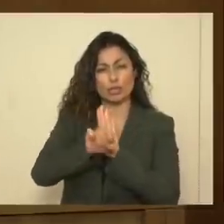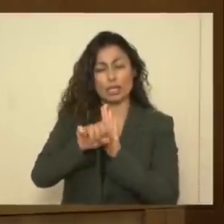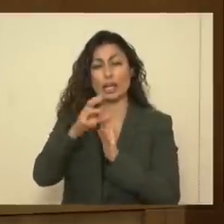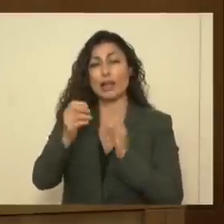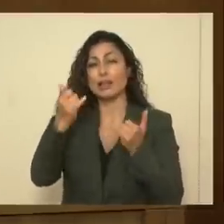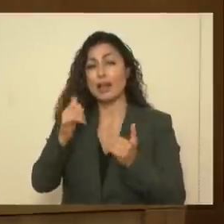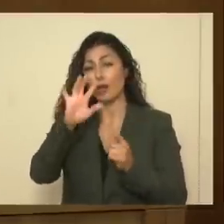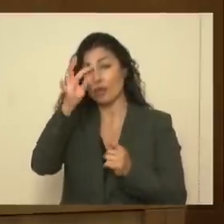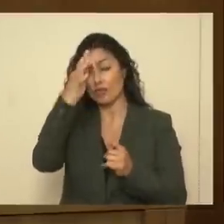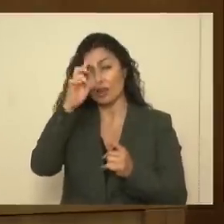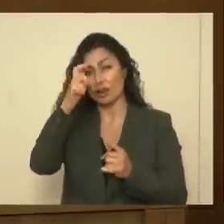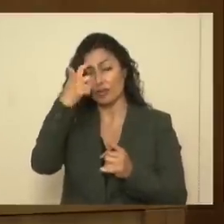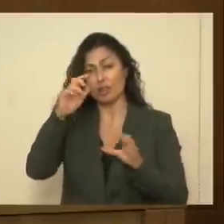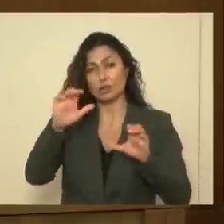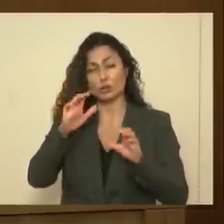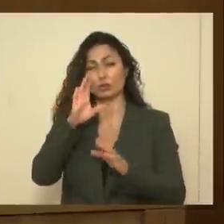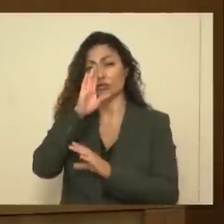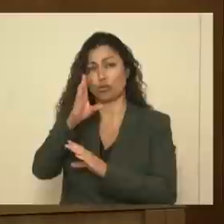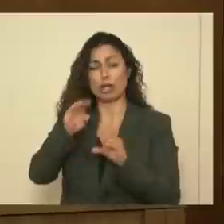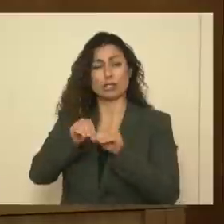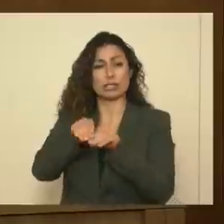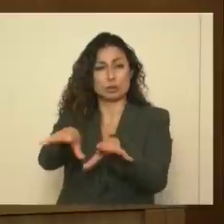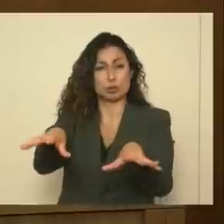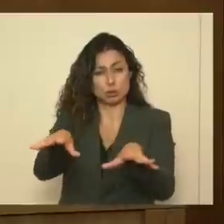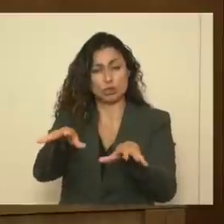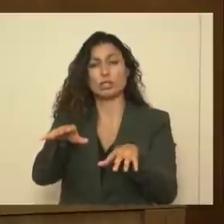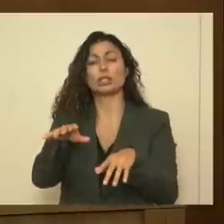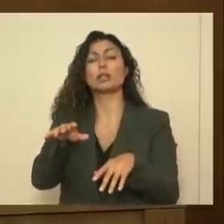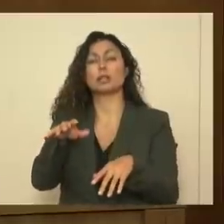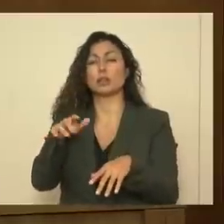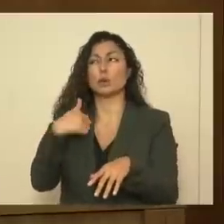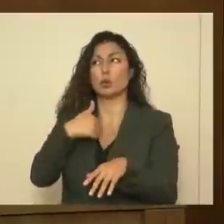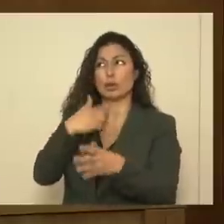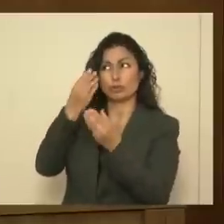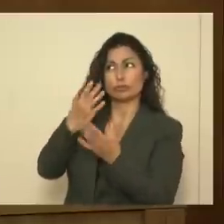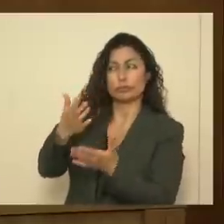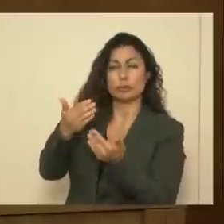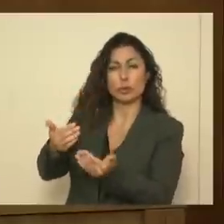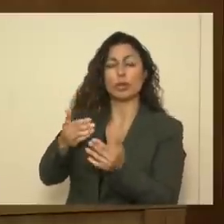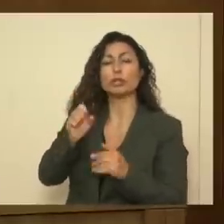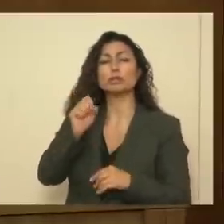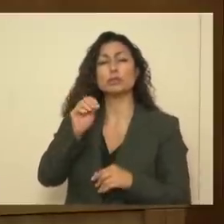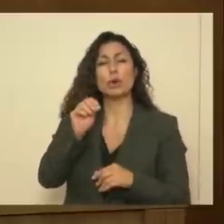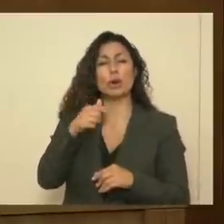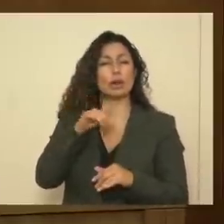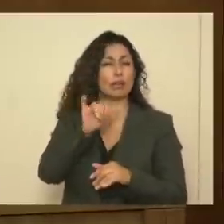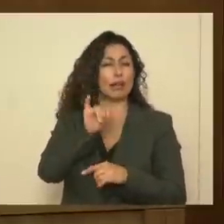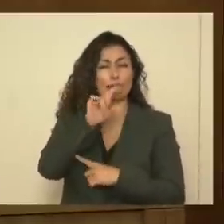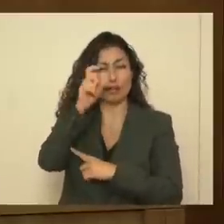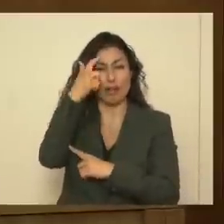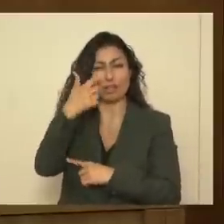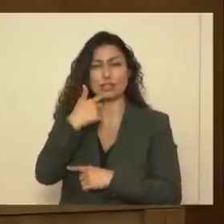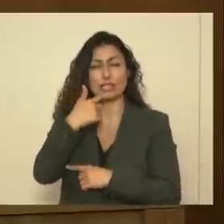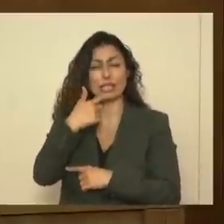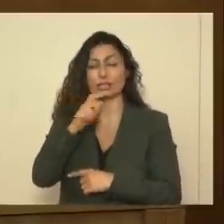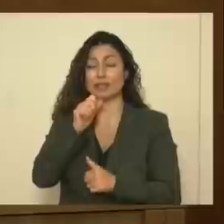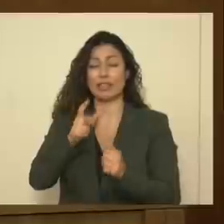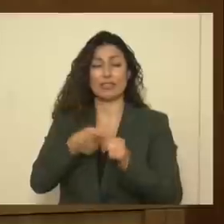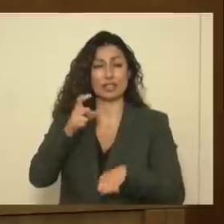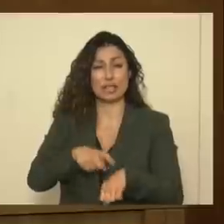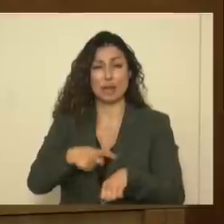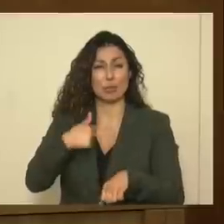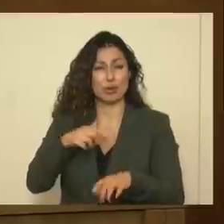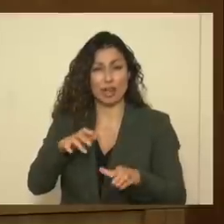now the federal government is doing direct distribution at our direction. So I think this is something, as the governor said, not our first rodeo,